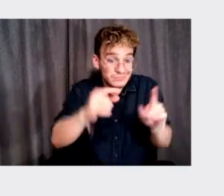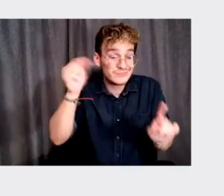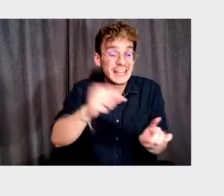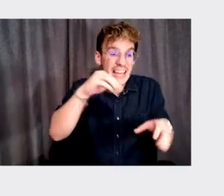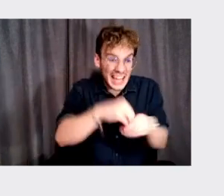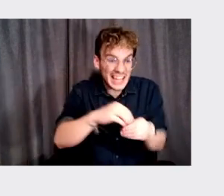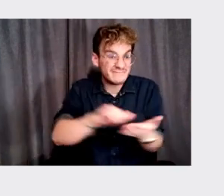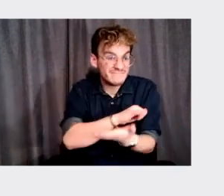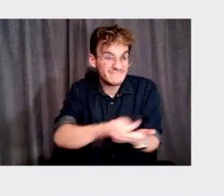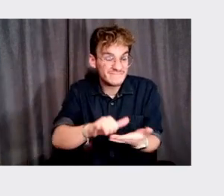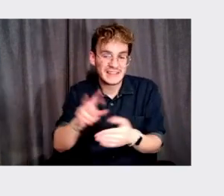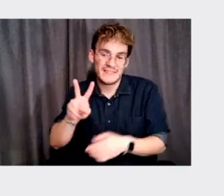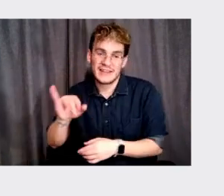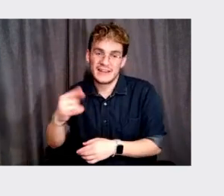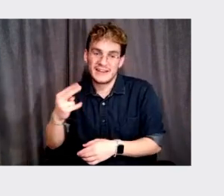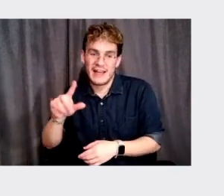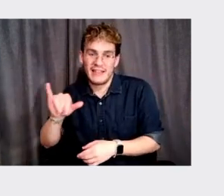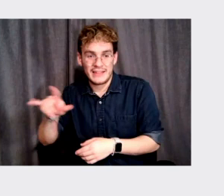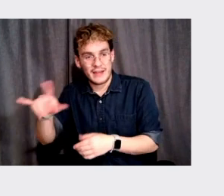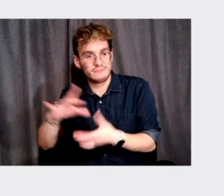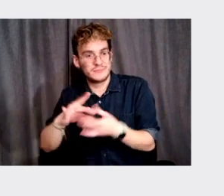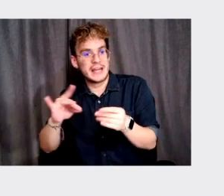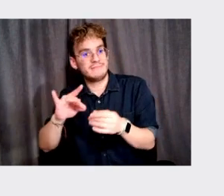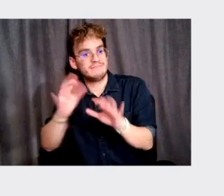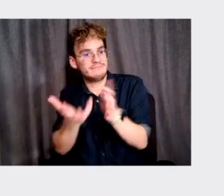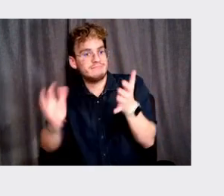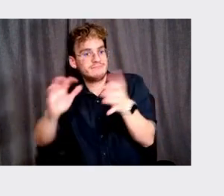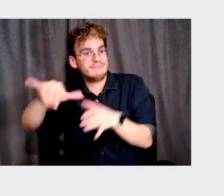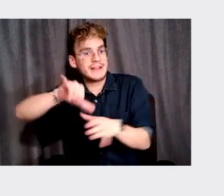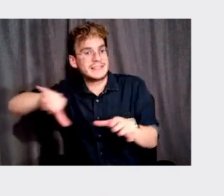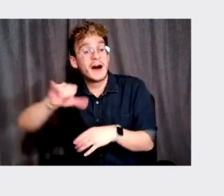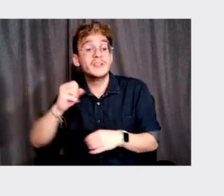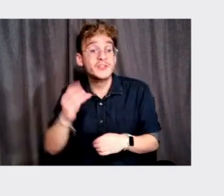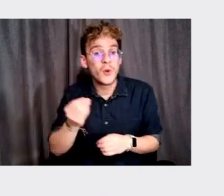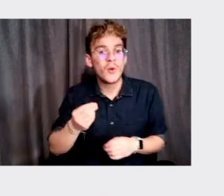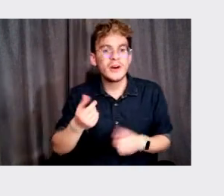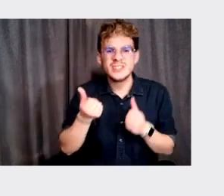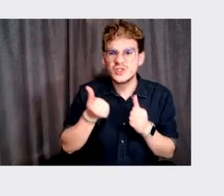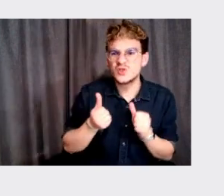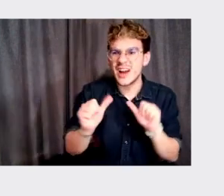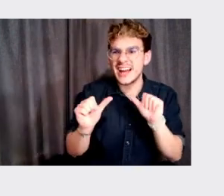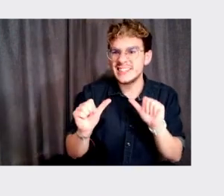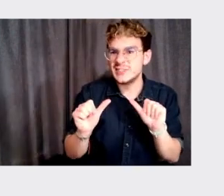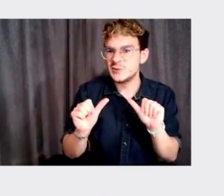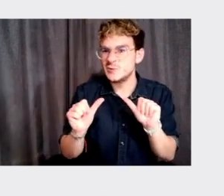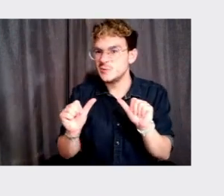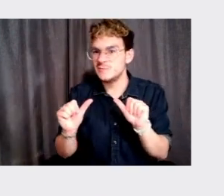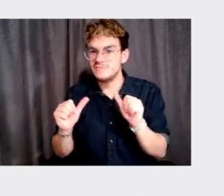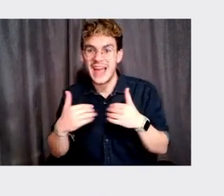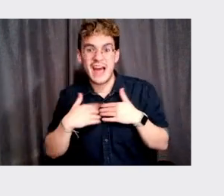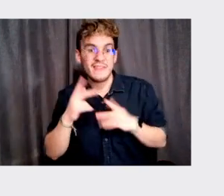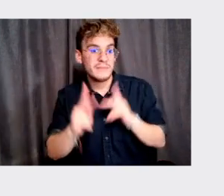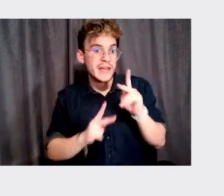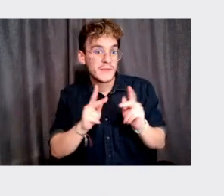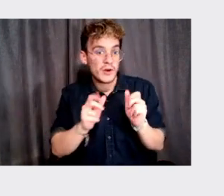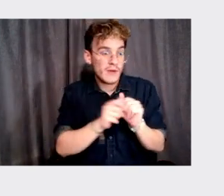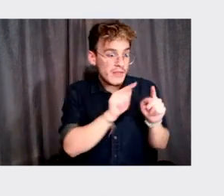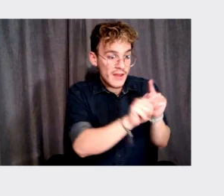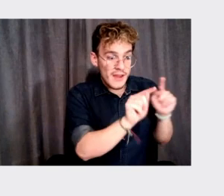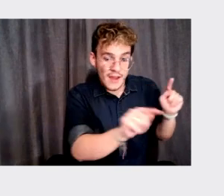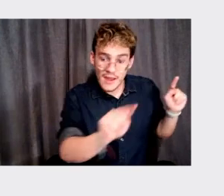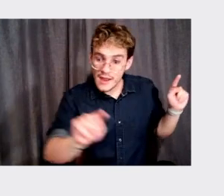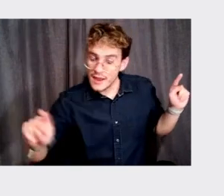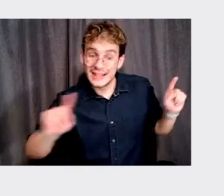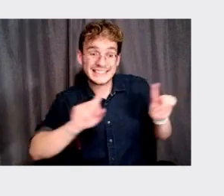by the Vignellis. Um, so I think in that sense, we try to, you know, uh, have, uh, people with different